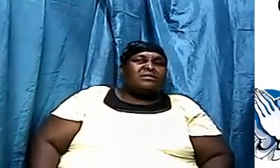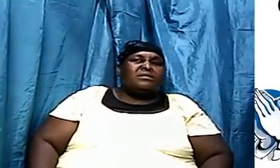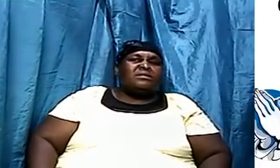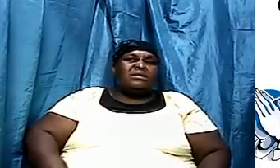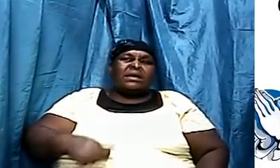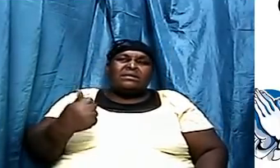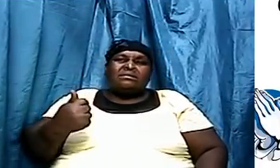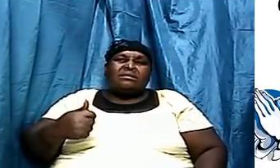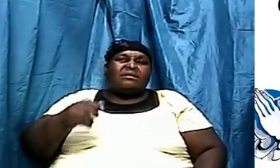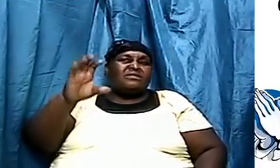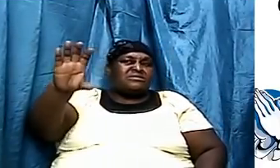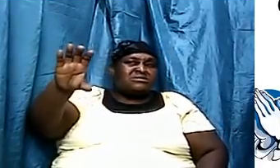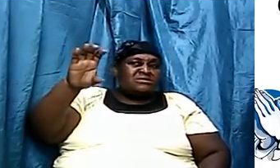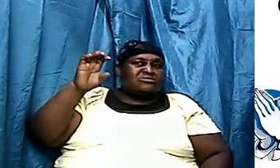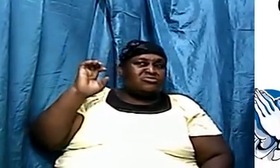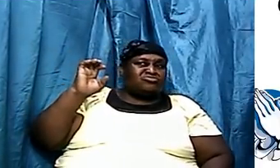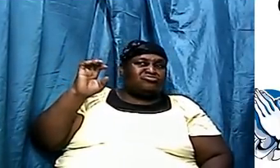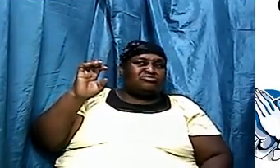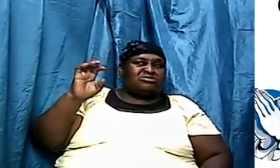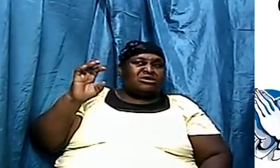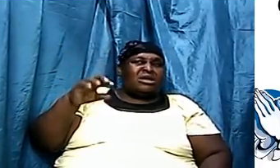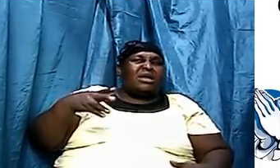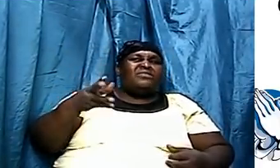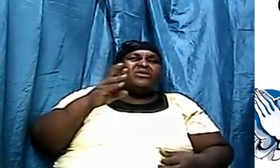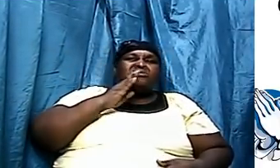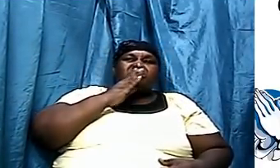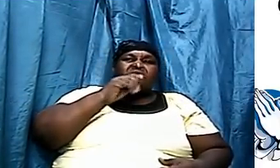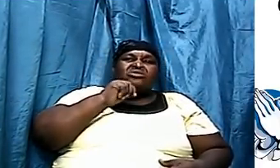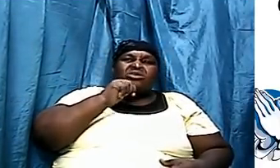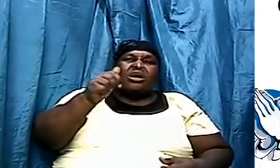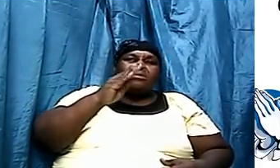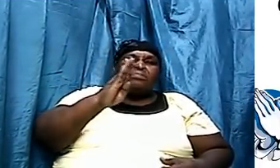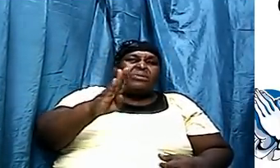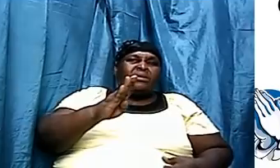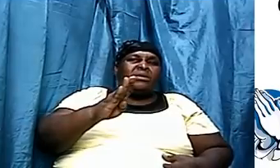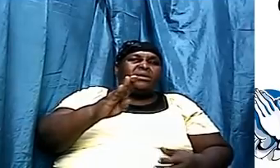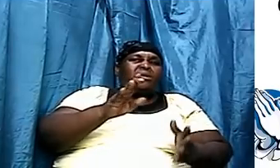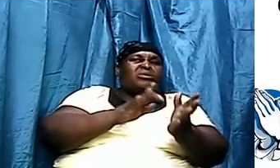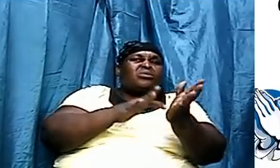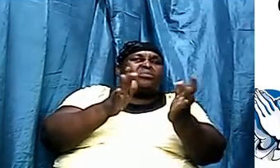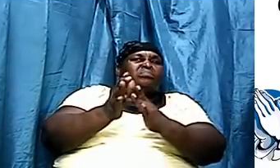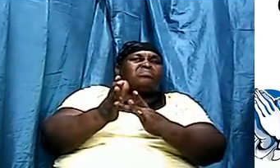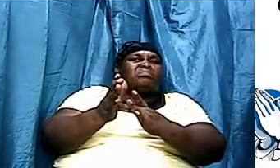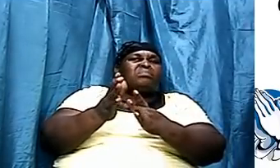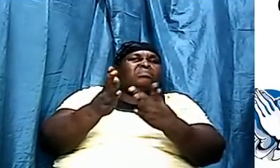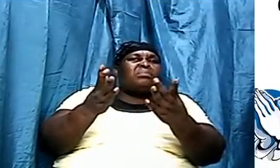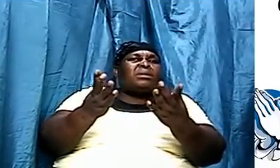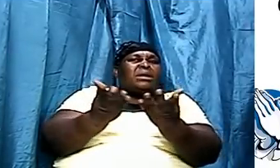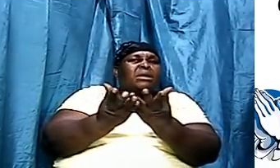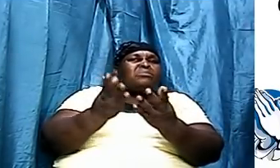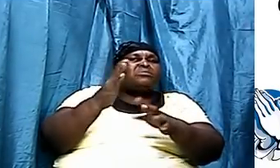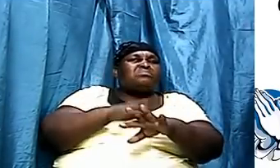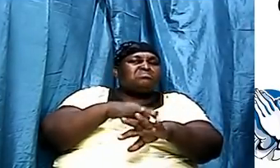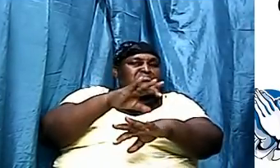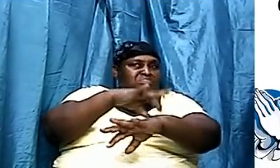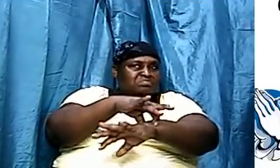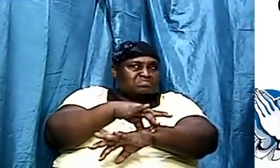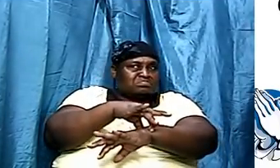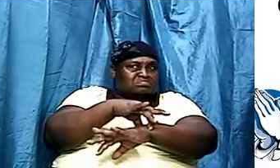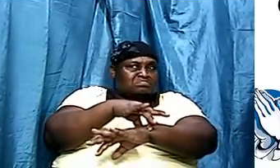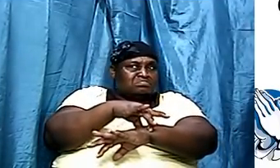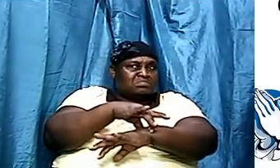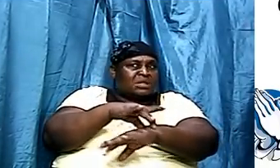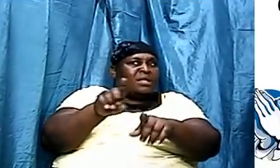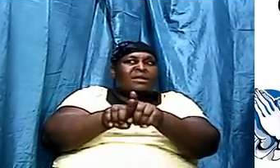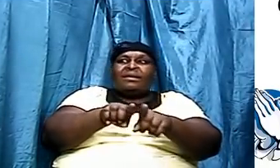another century and there will be no Bible on the earth. In other words, like other